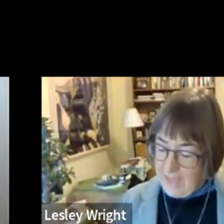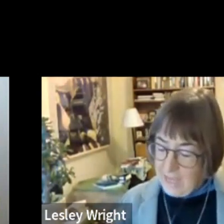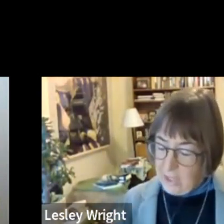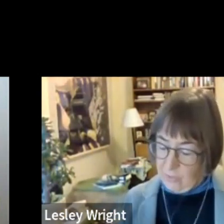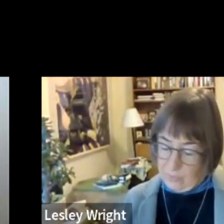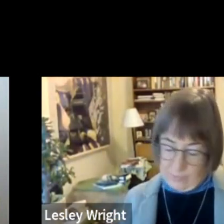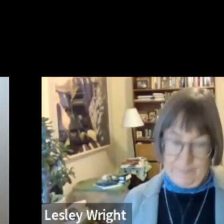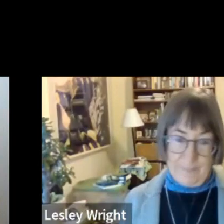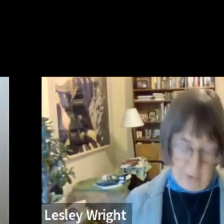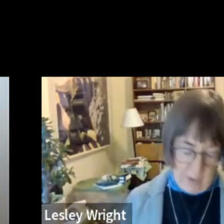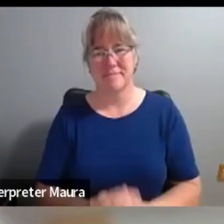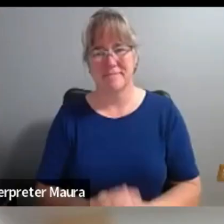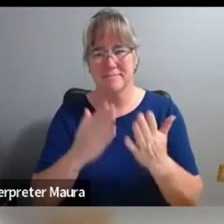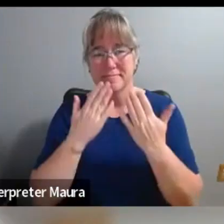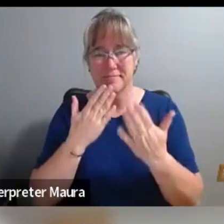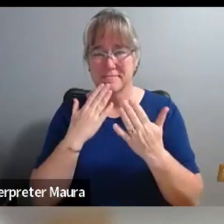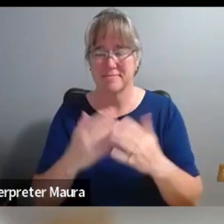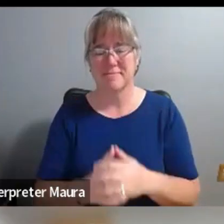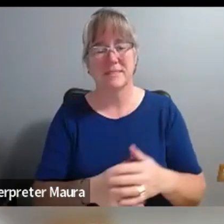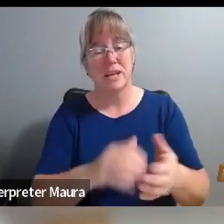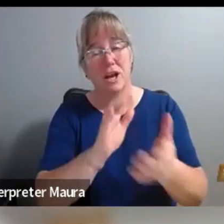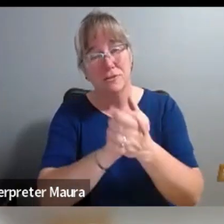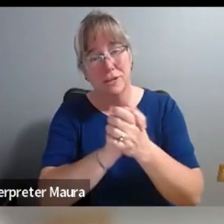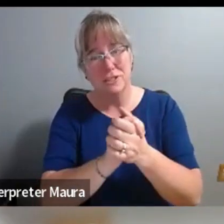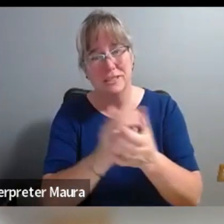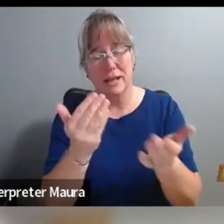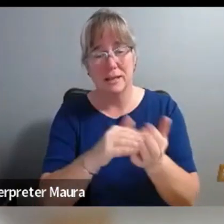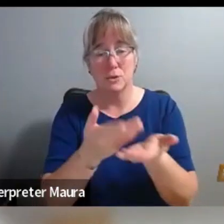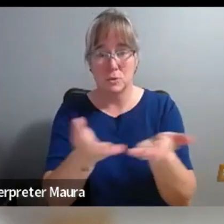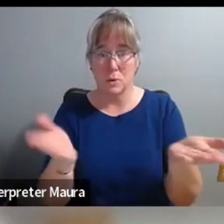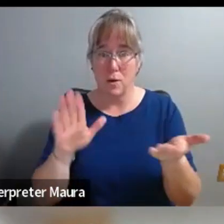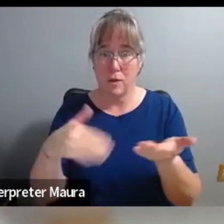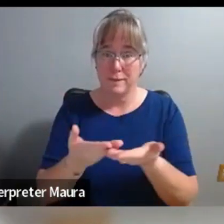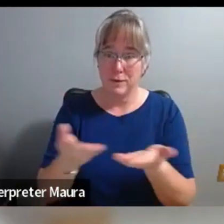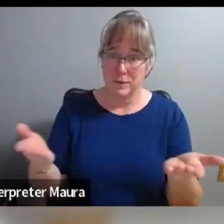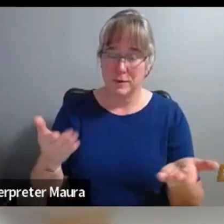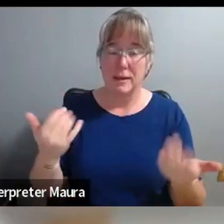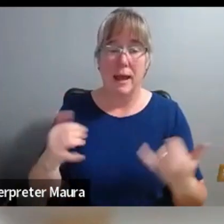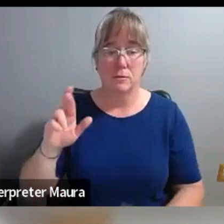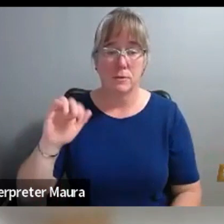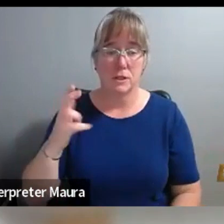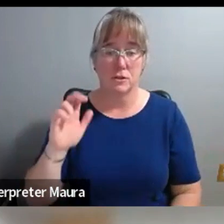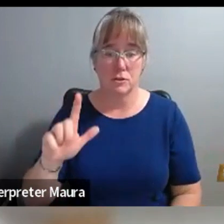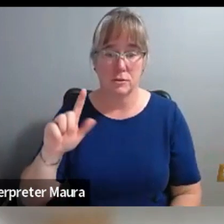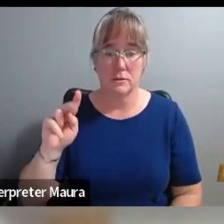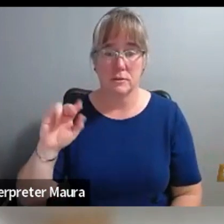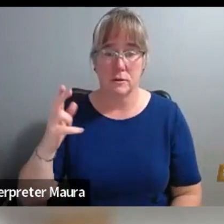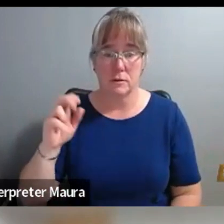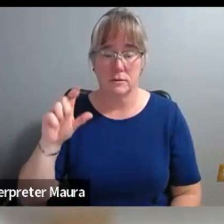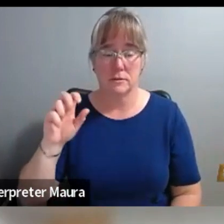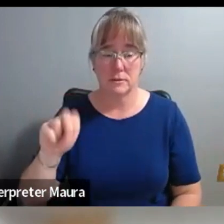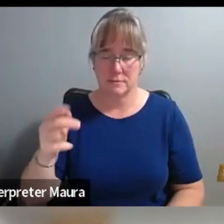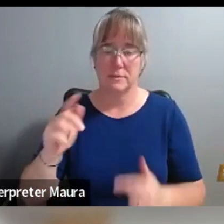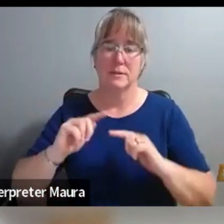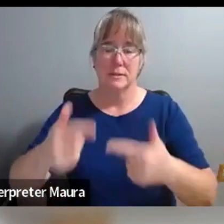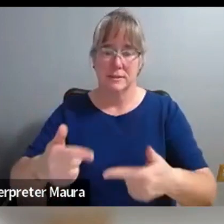Thank you. Congratulations once again to all of you. I now invite Rachel Nicholson to offer remarks and kick